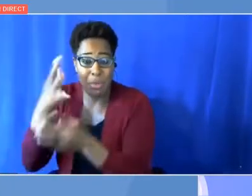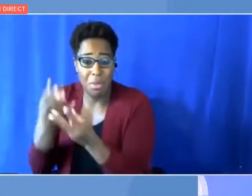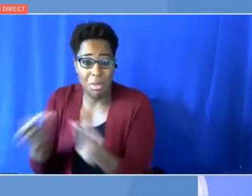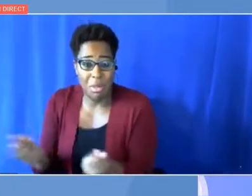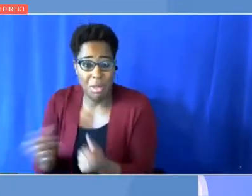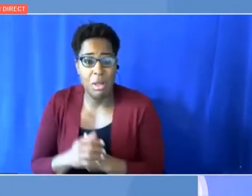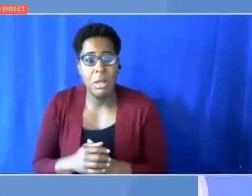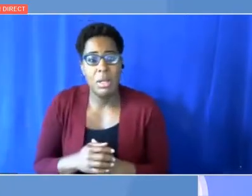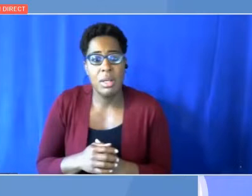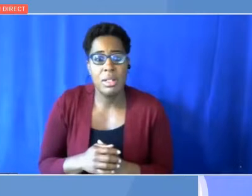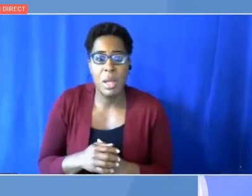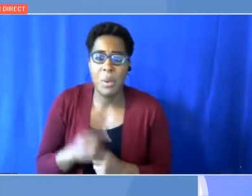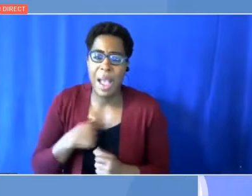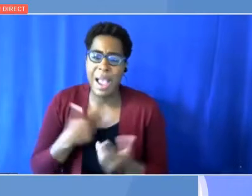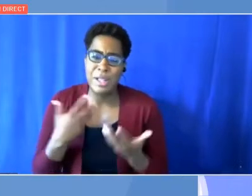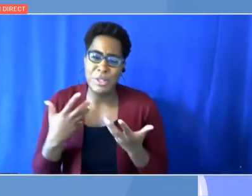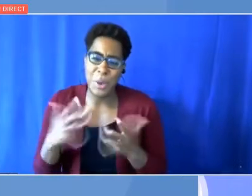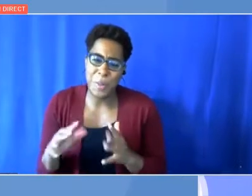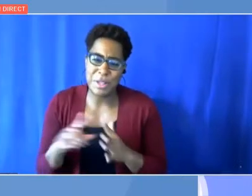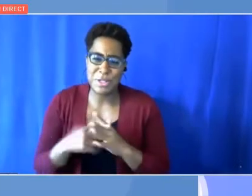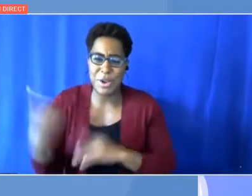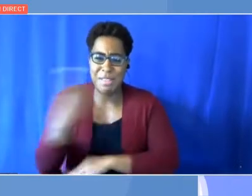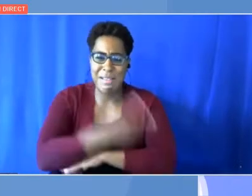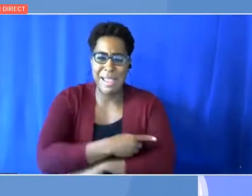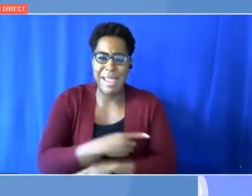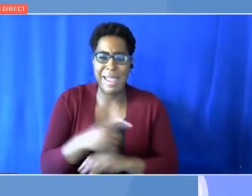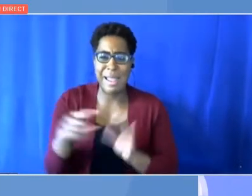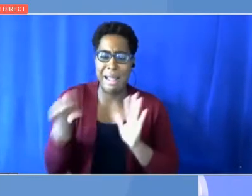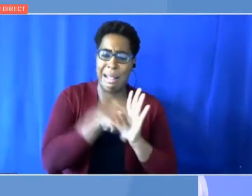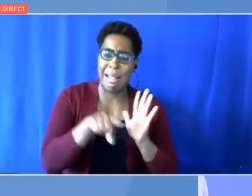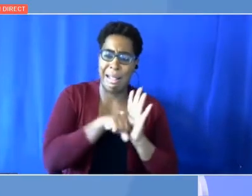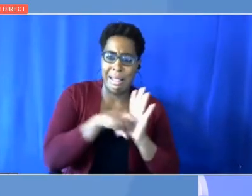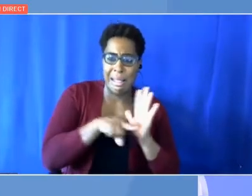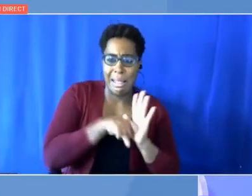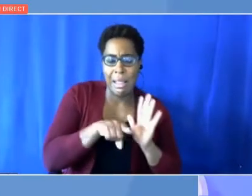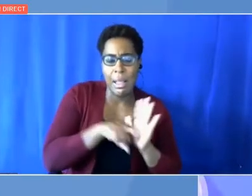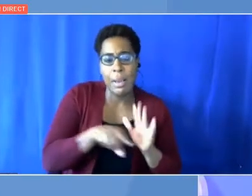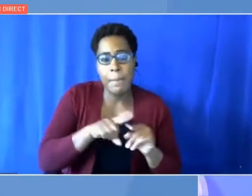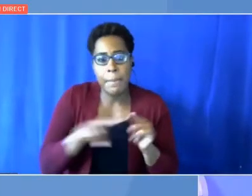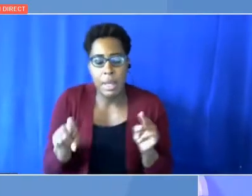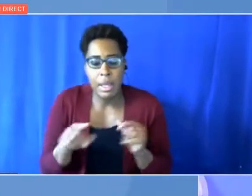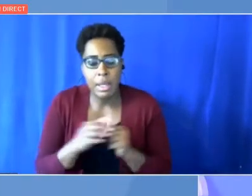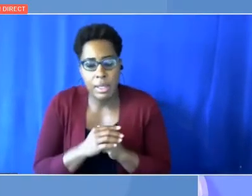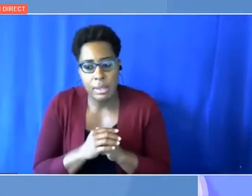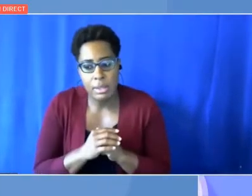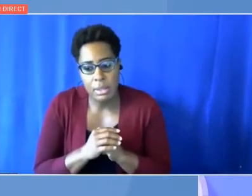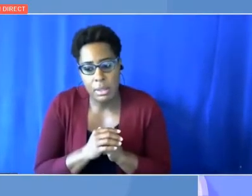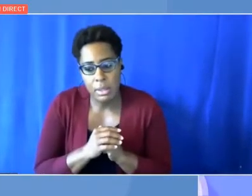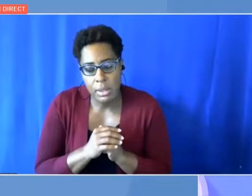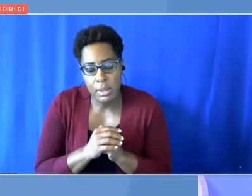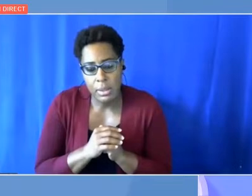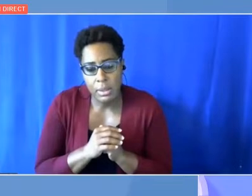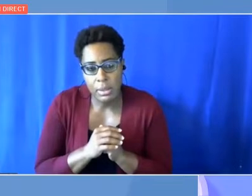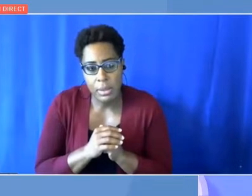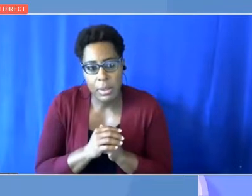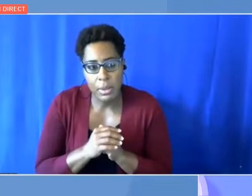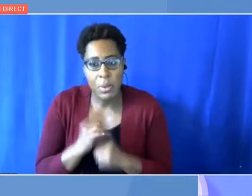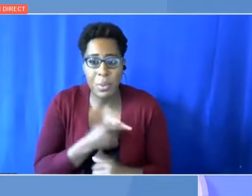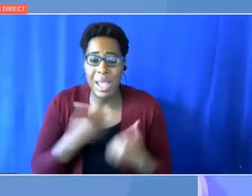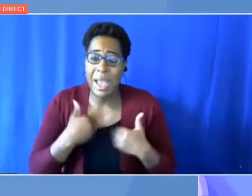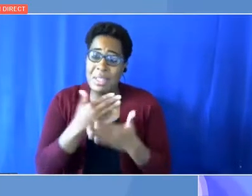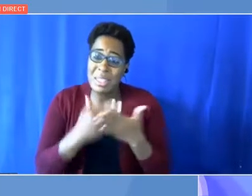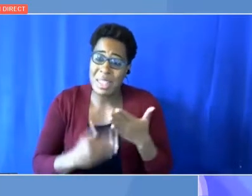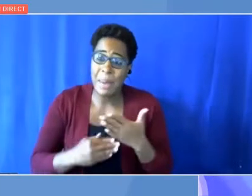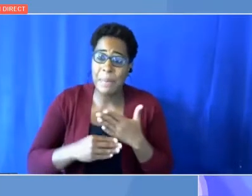Francesco. But yeah, I mean, there are some sovereignty and security aspects that are taken into